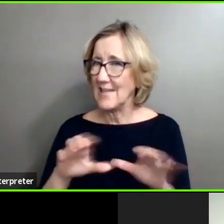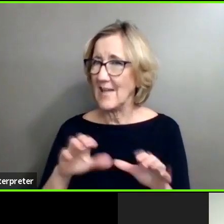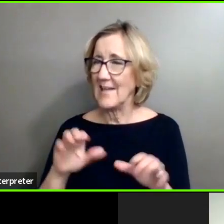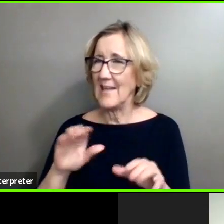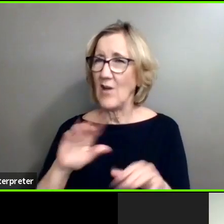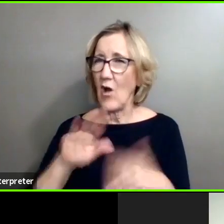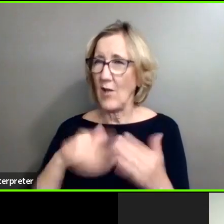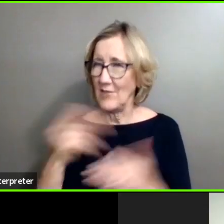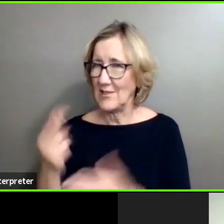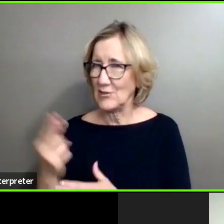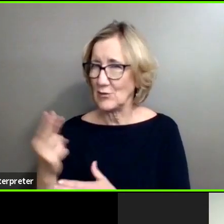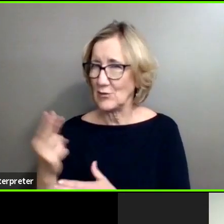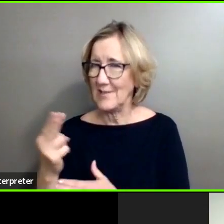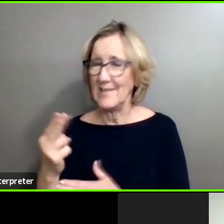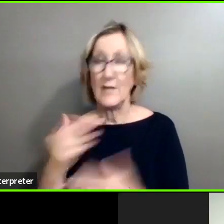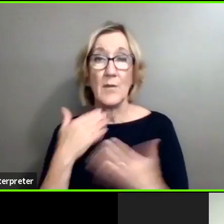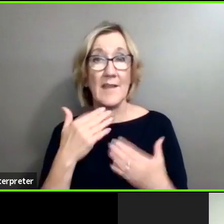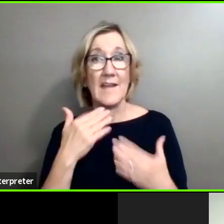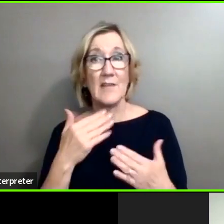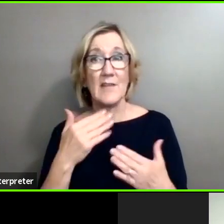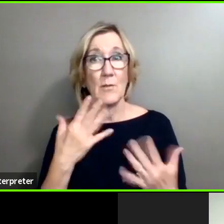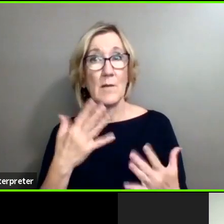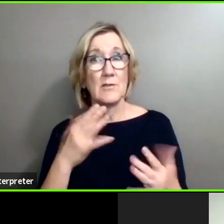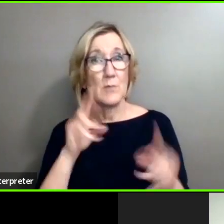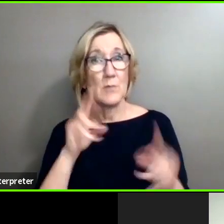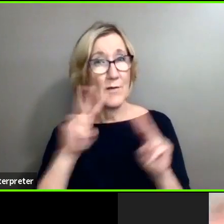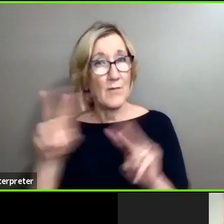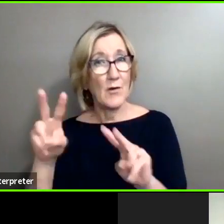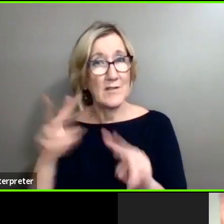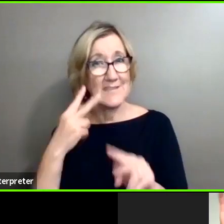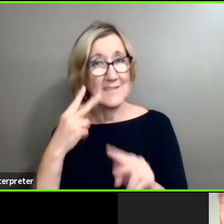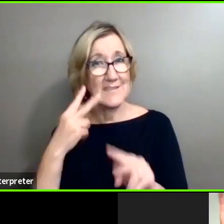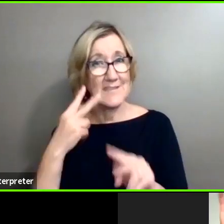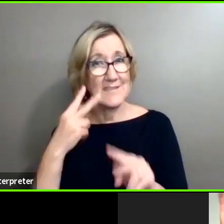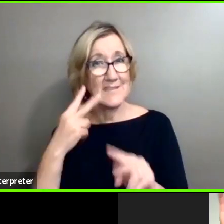thank you so much. And we look forward to seeing you next month. Thanks, Trevor. Thanks, everybody.